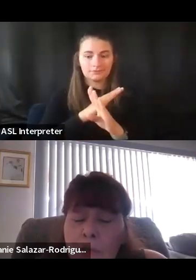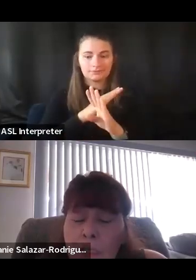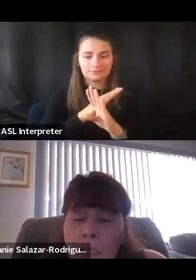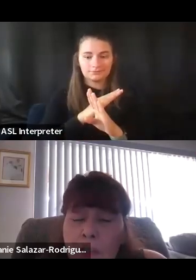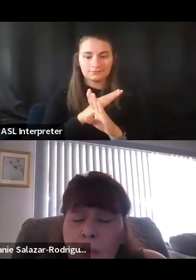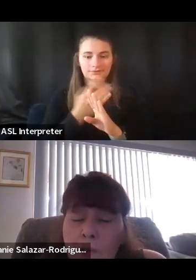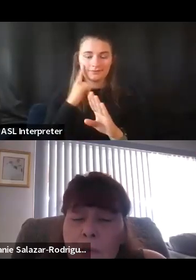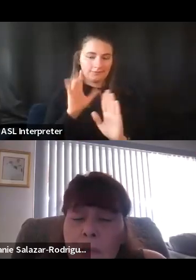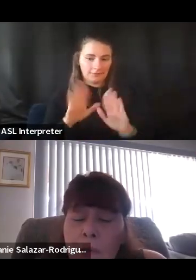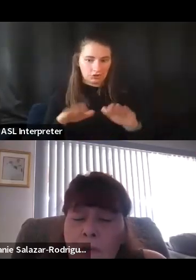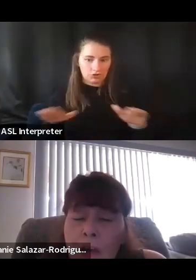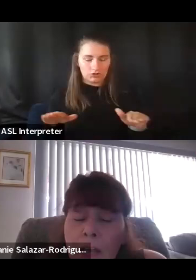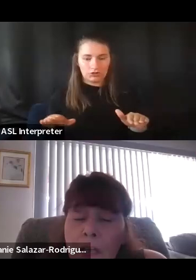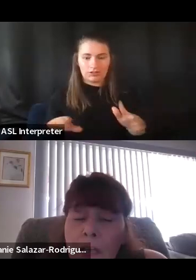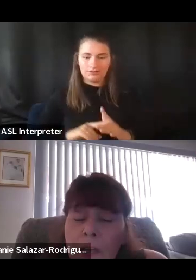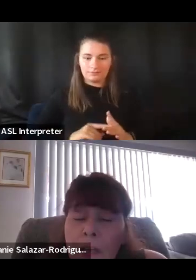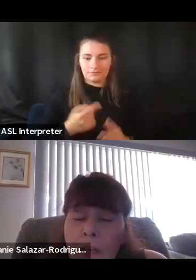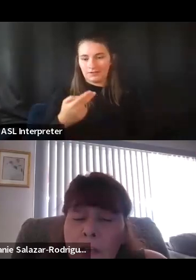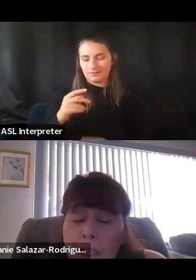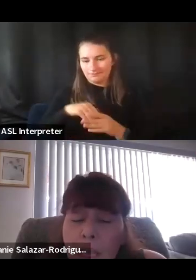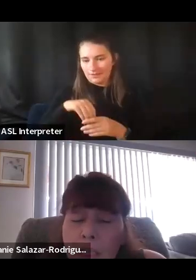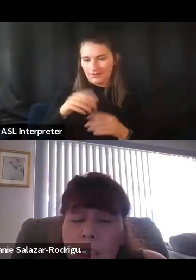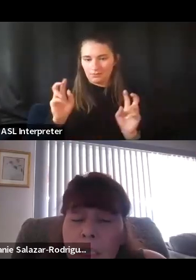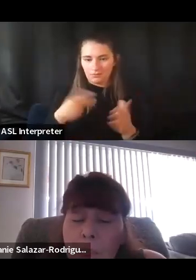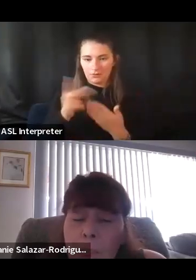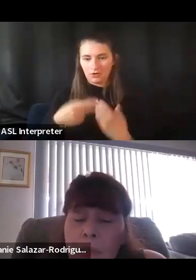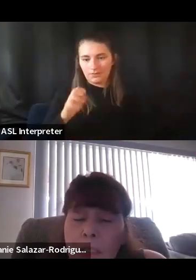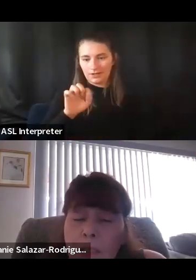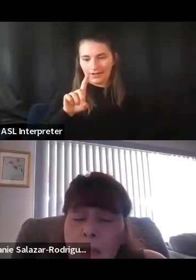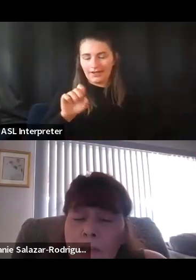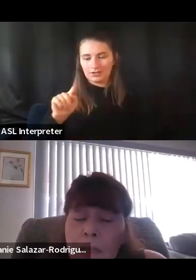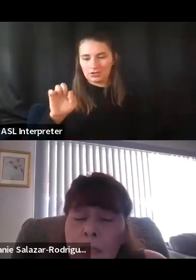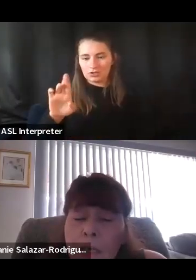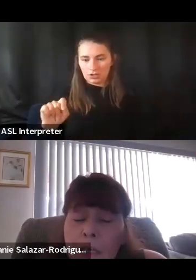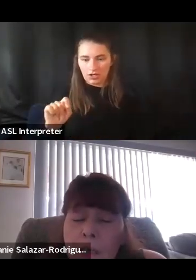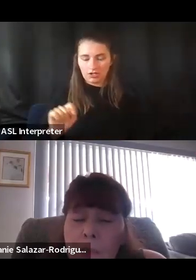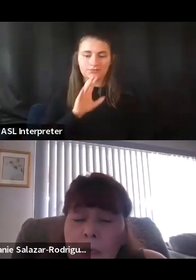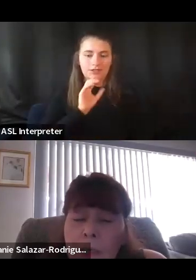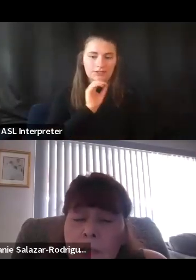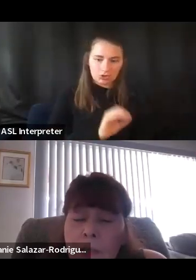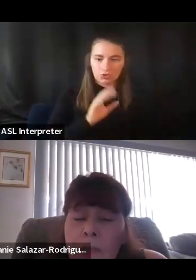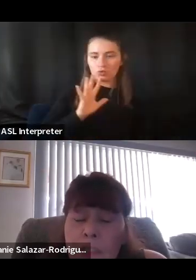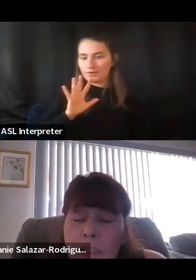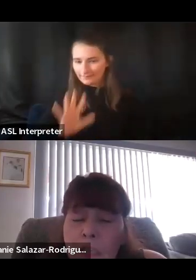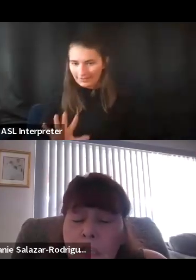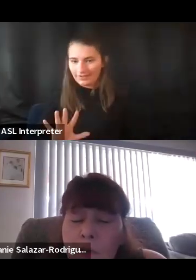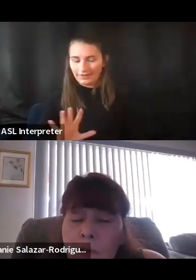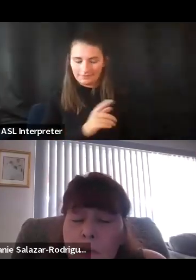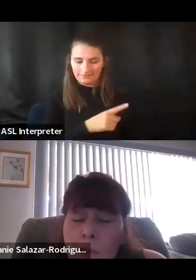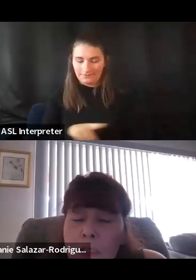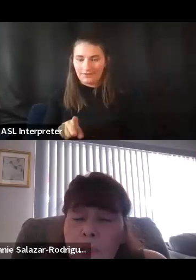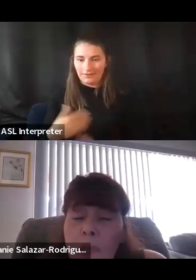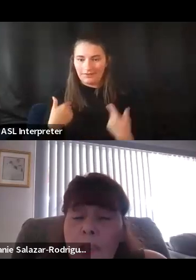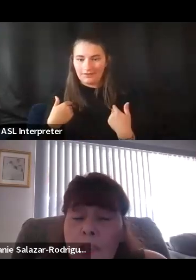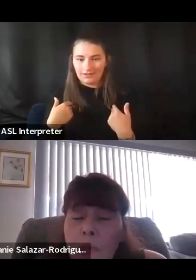children in head start from zero to five that luckily had the capability of having, um, uh, services for